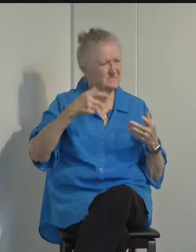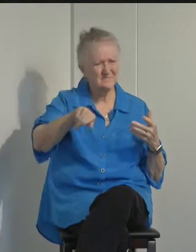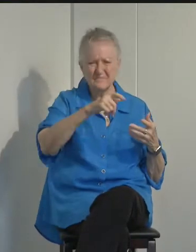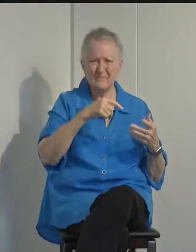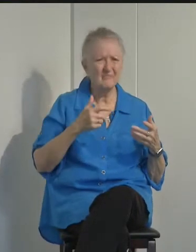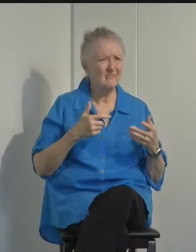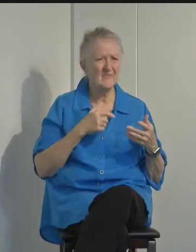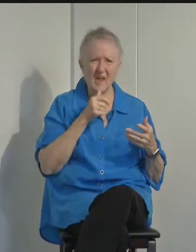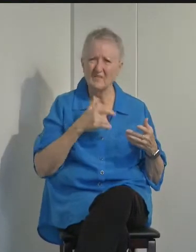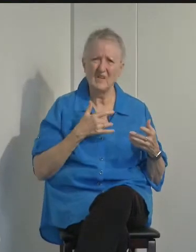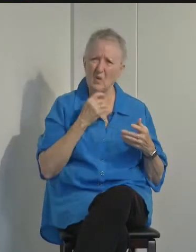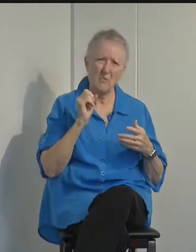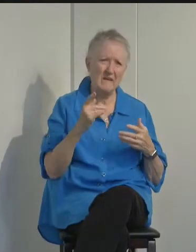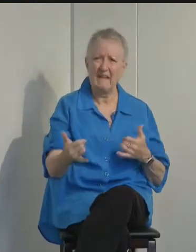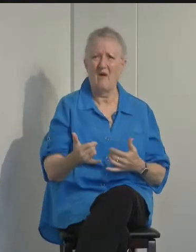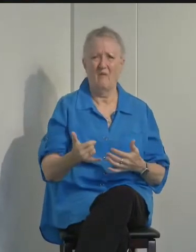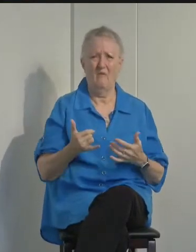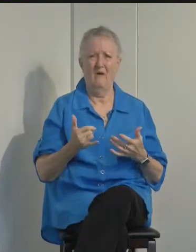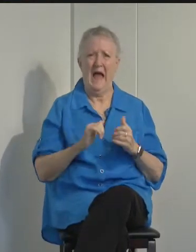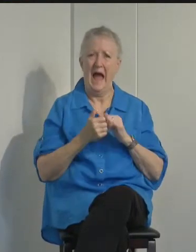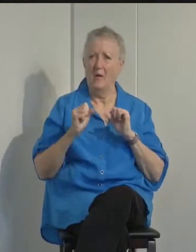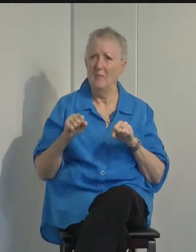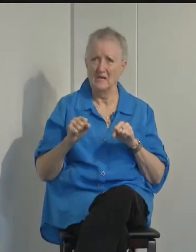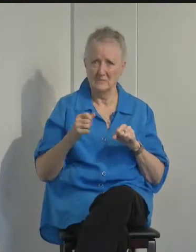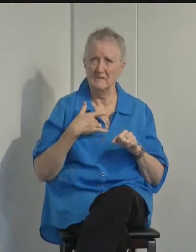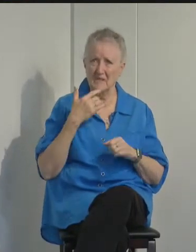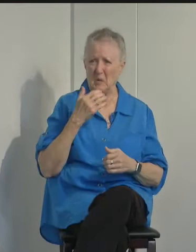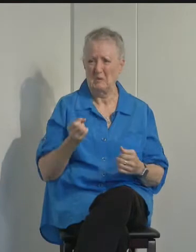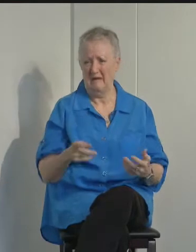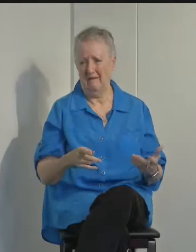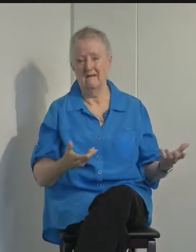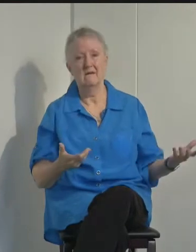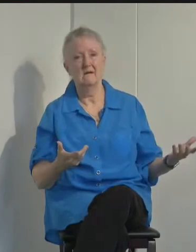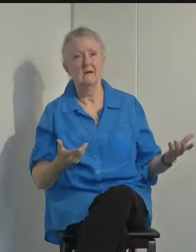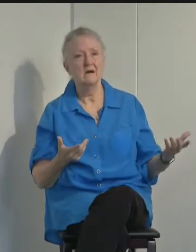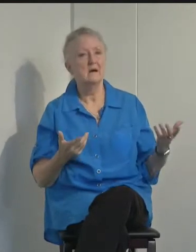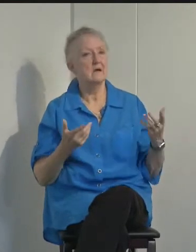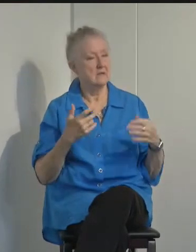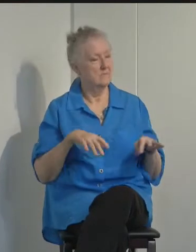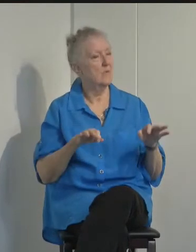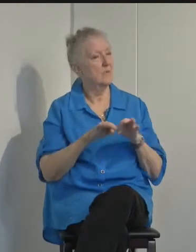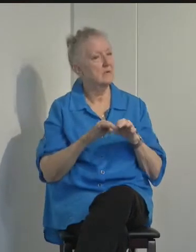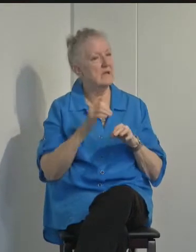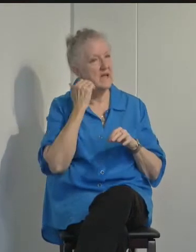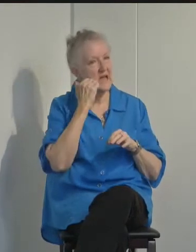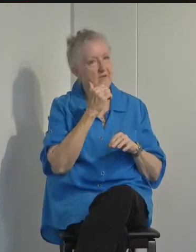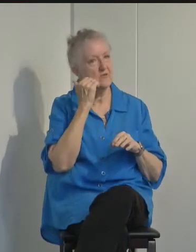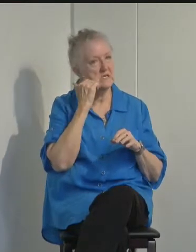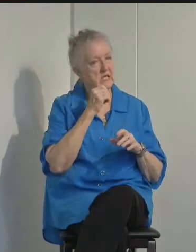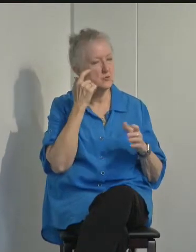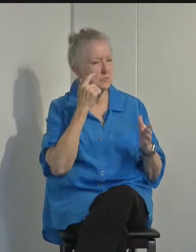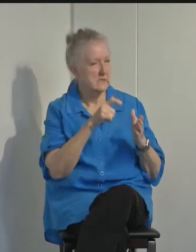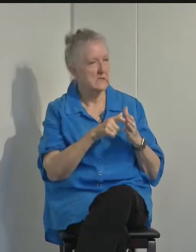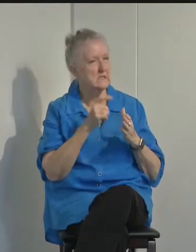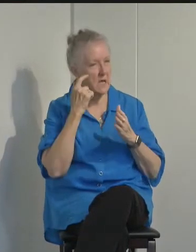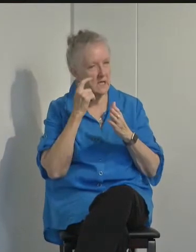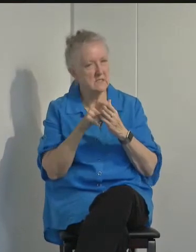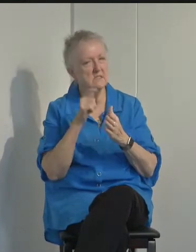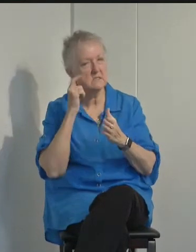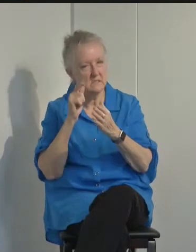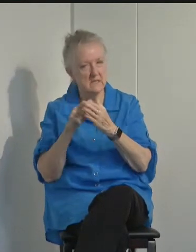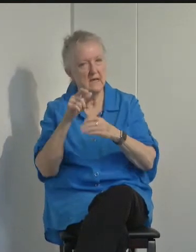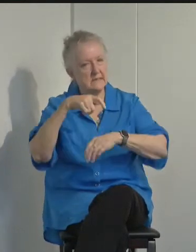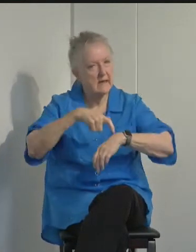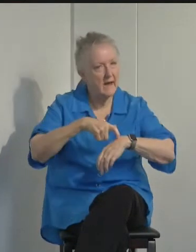right now. How could they possibly? It's important each day for us to recognize the time